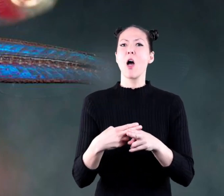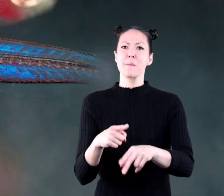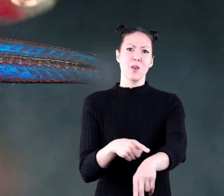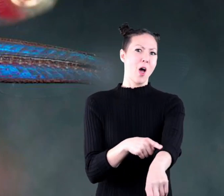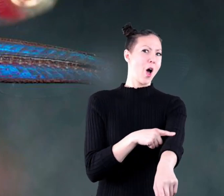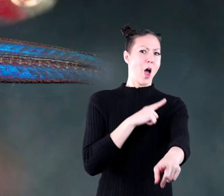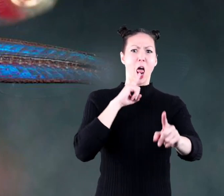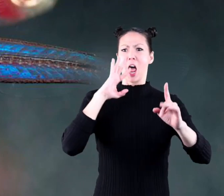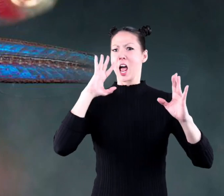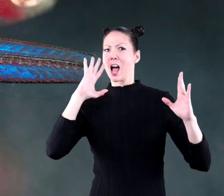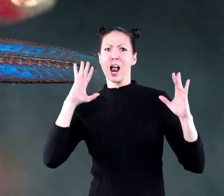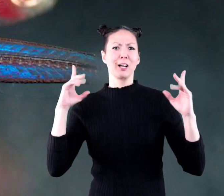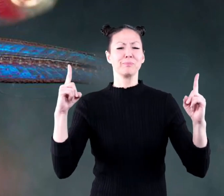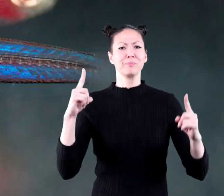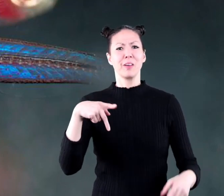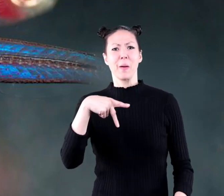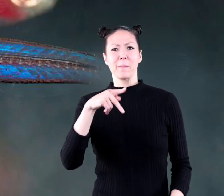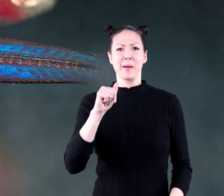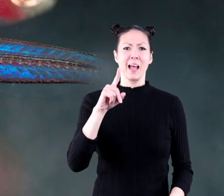long name